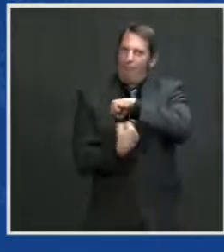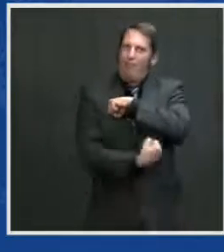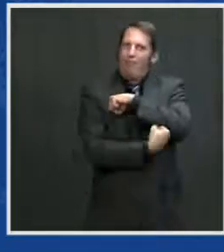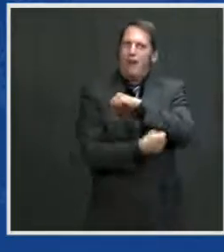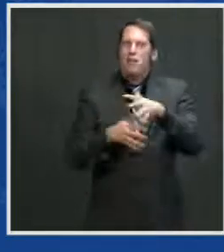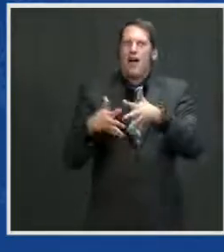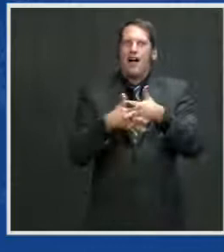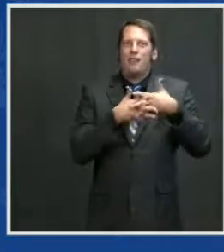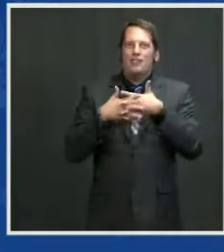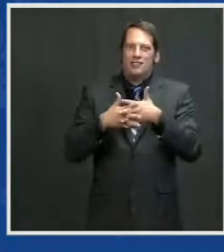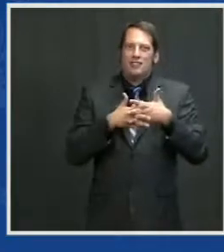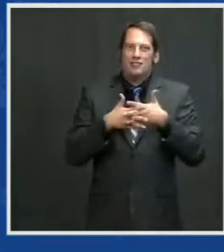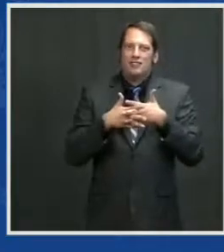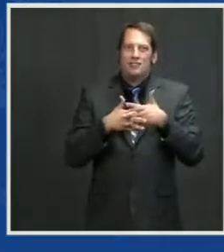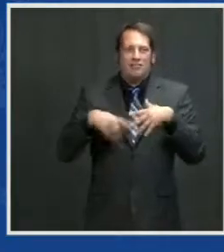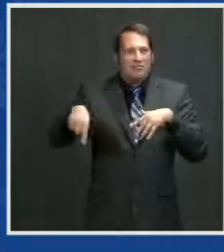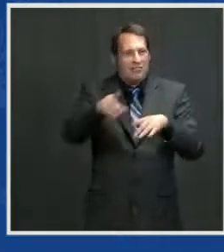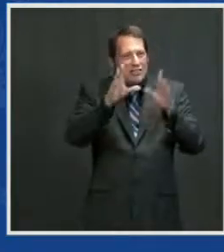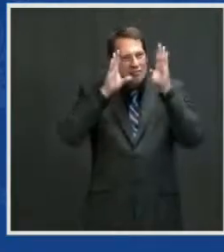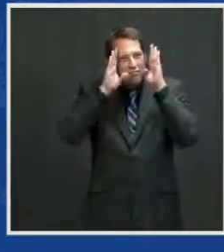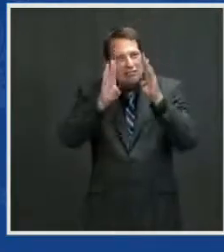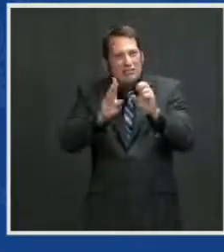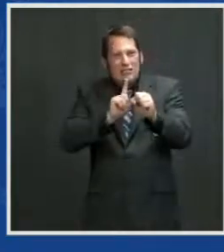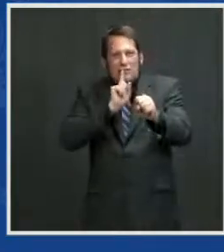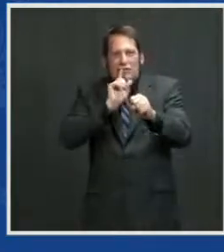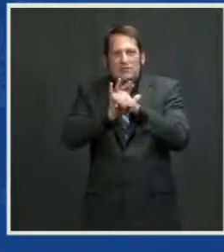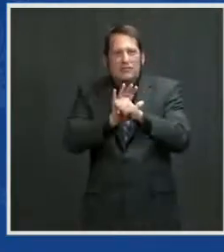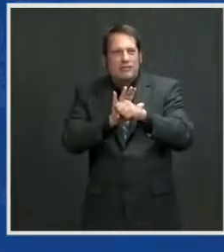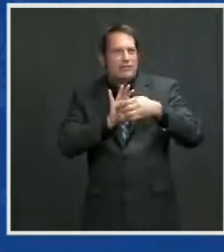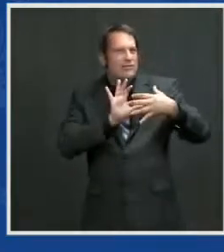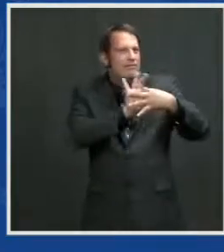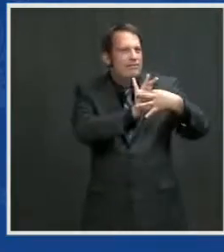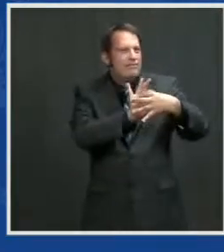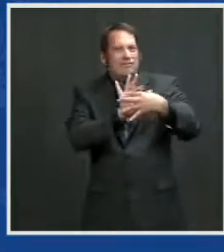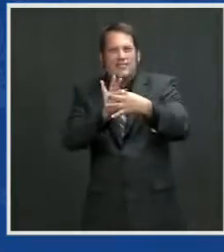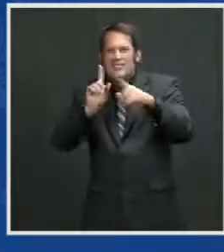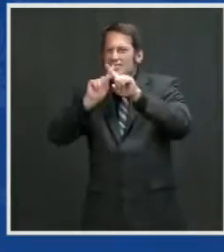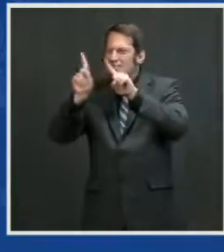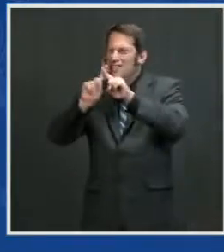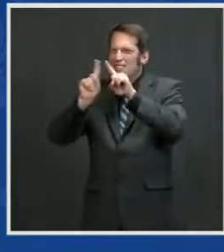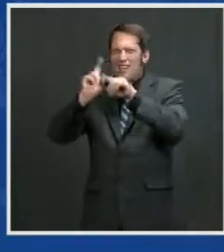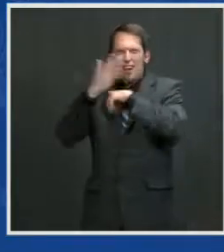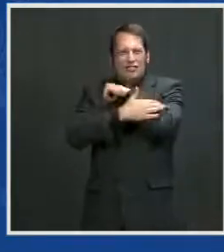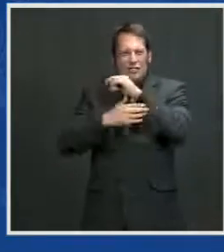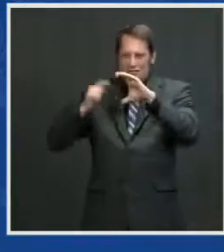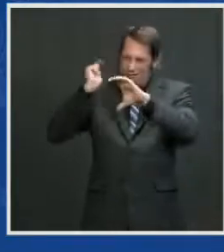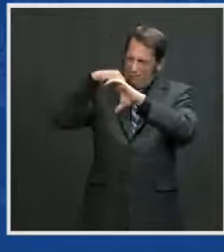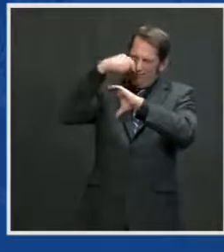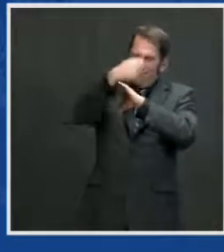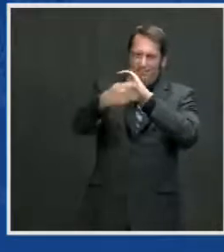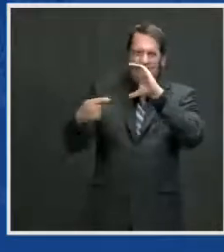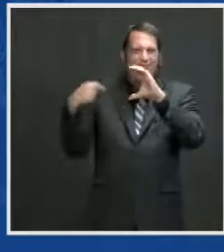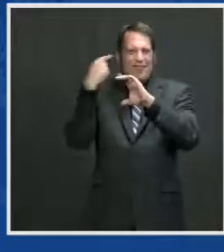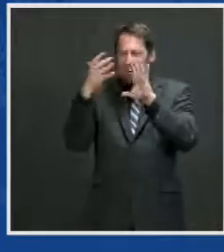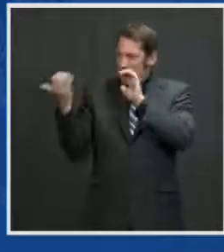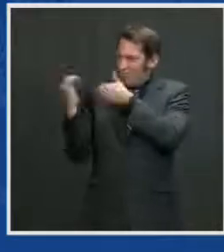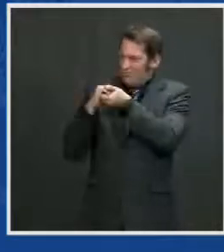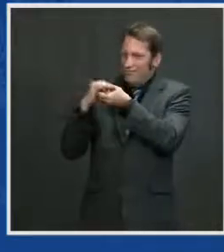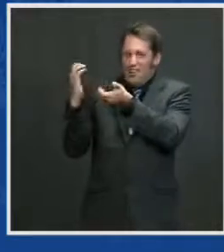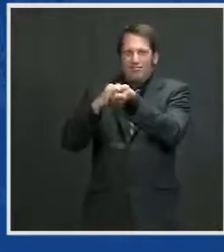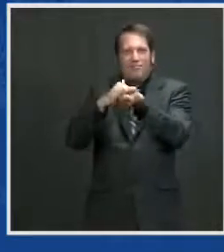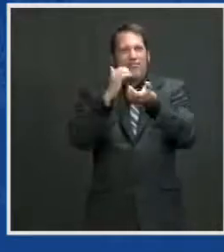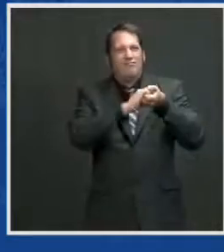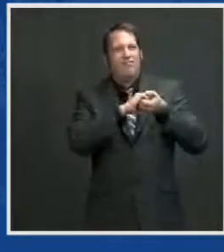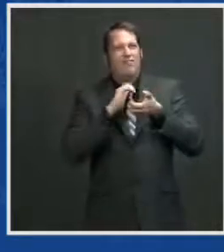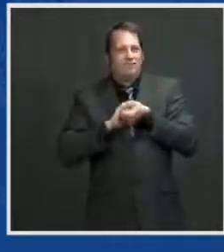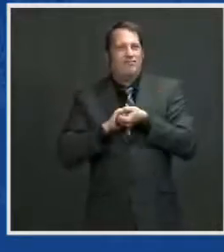year after year. These partnerships have hardened and have been hardened in the fire